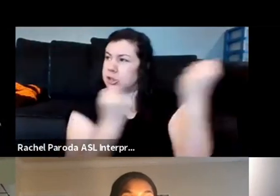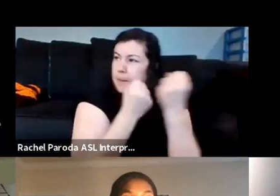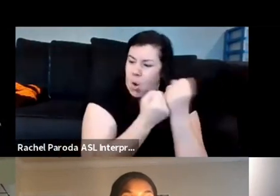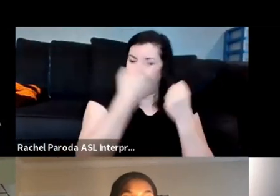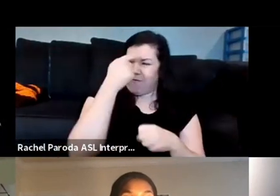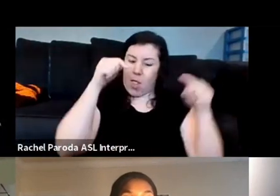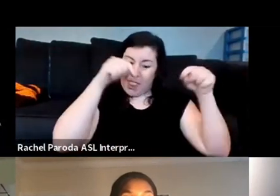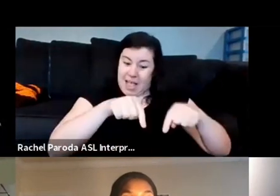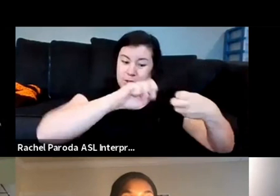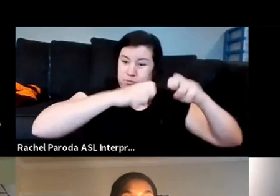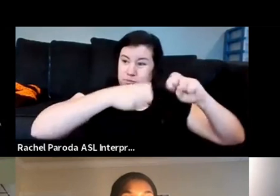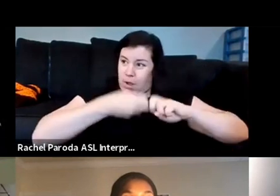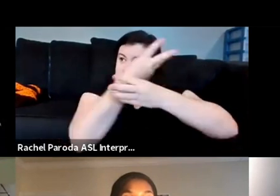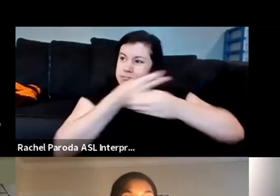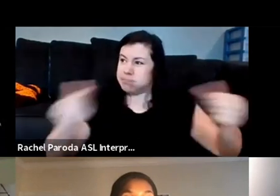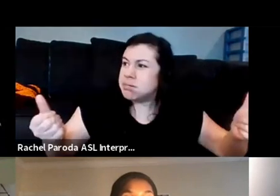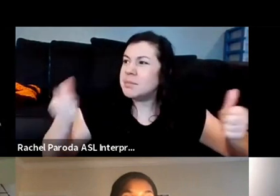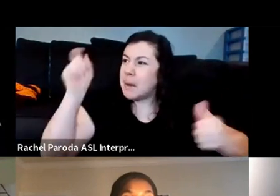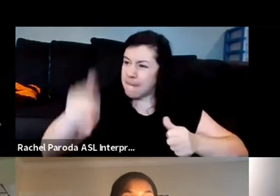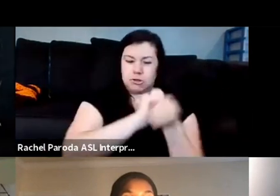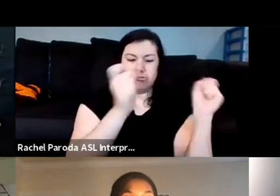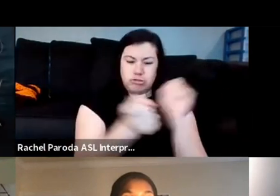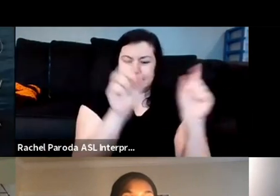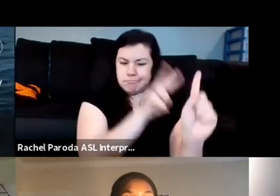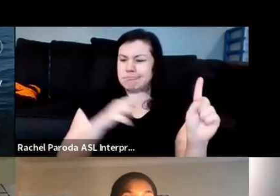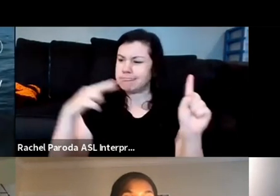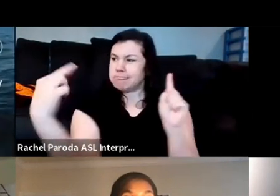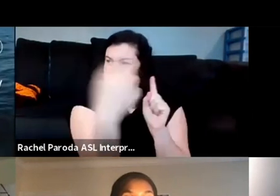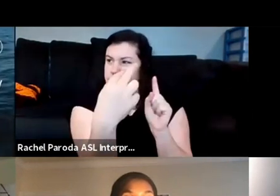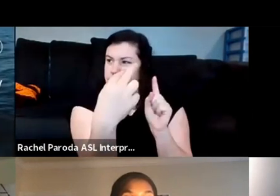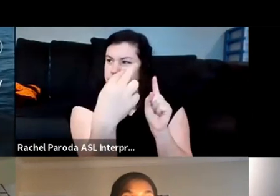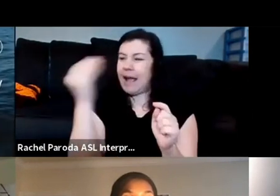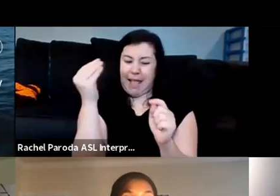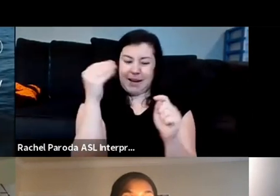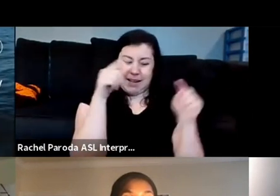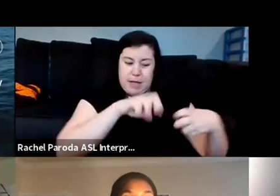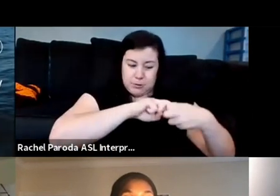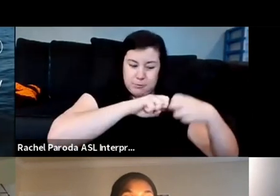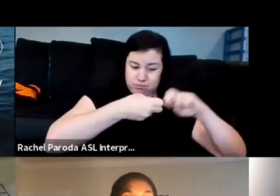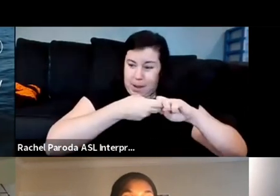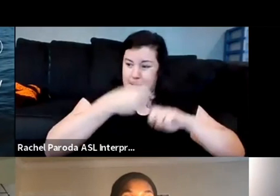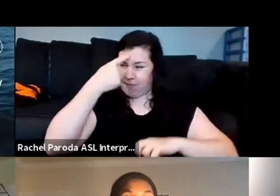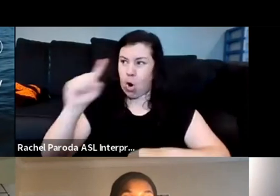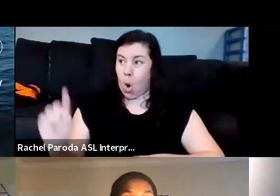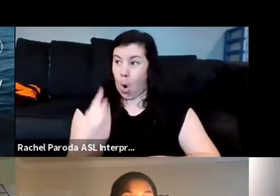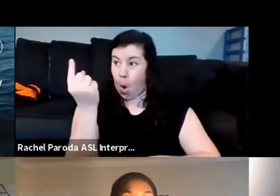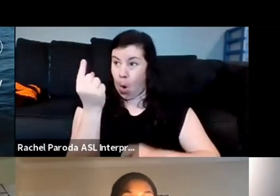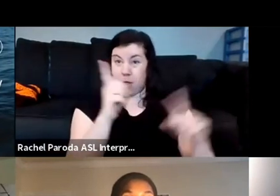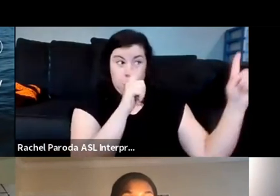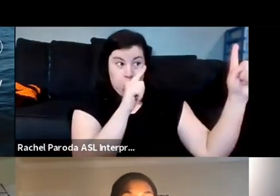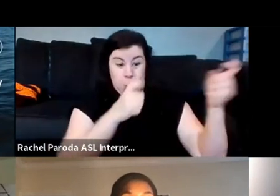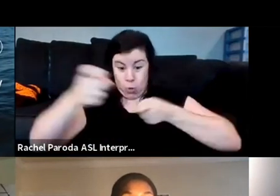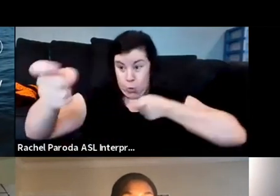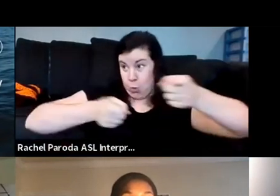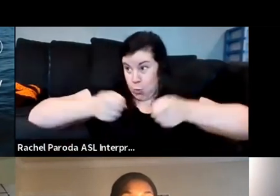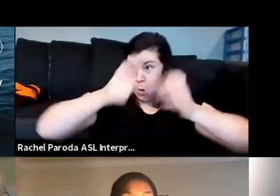stop being issues and to change the circumstance into a problem for the lawmakers and not for us to deal with as